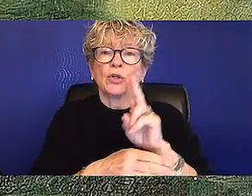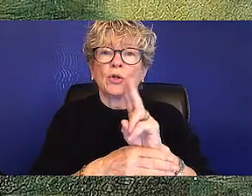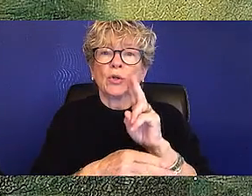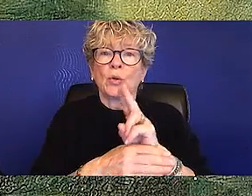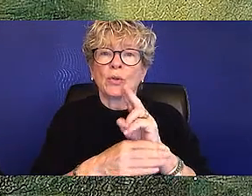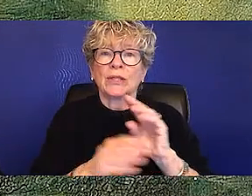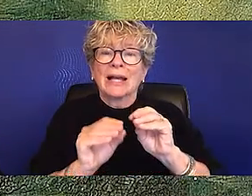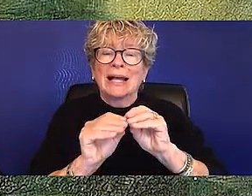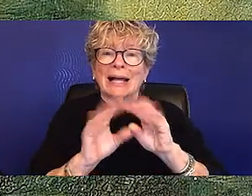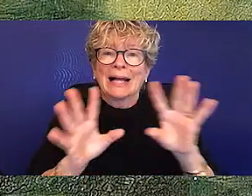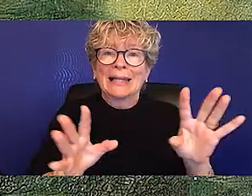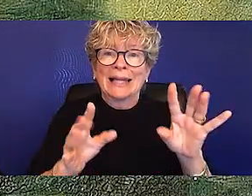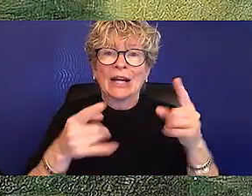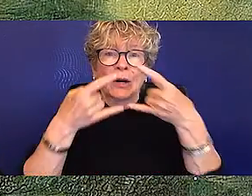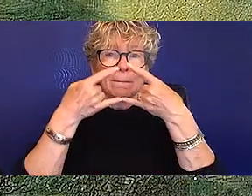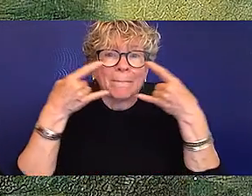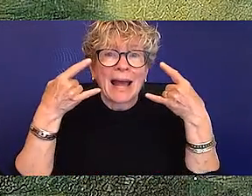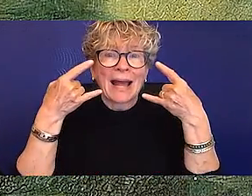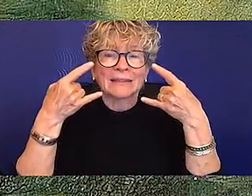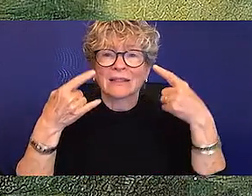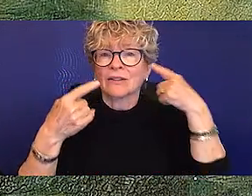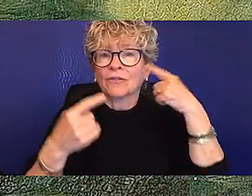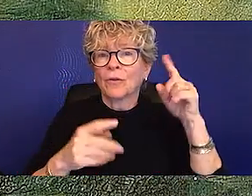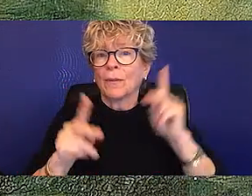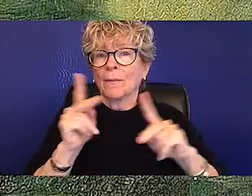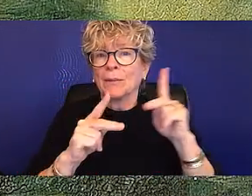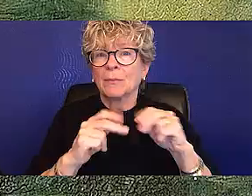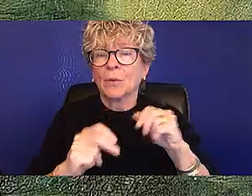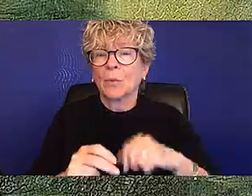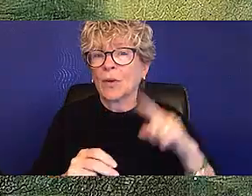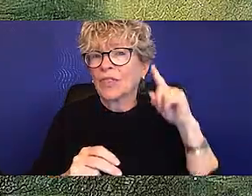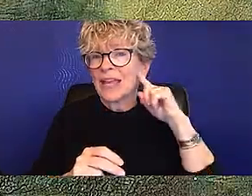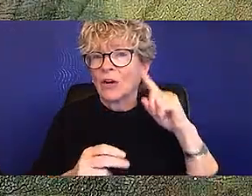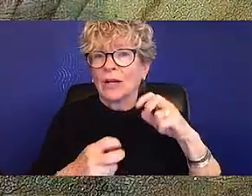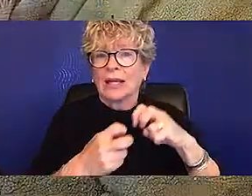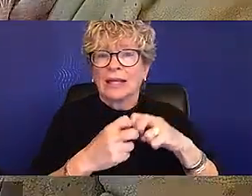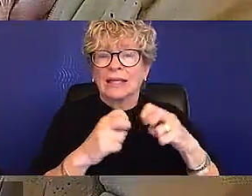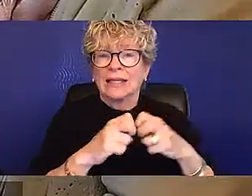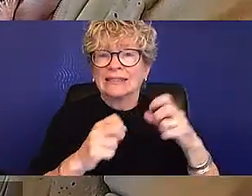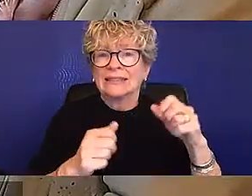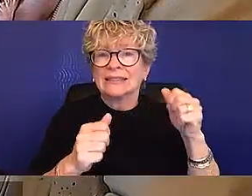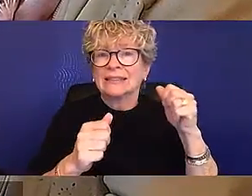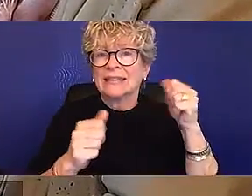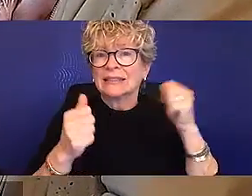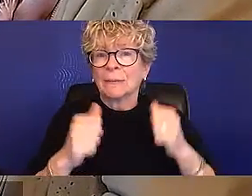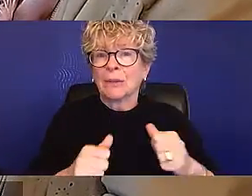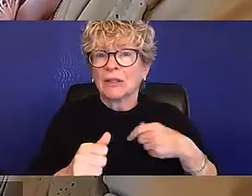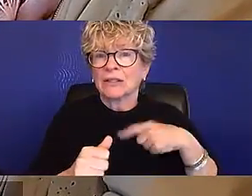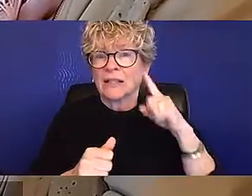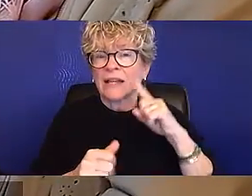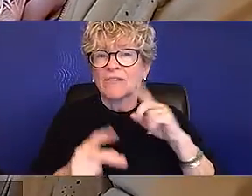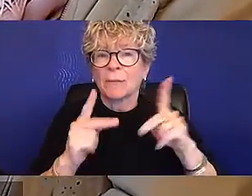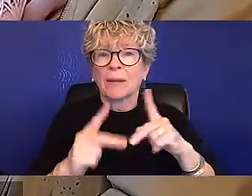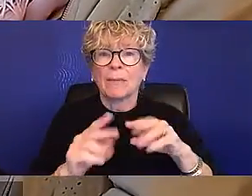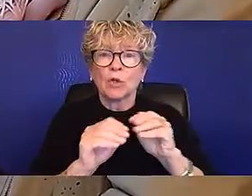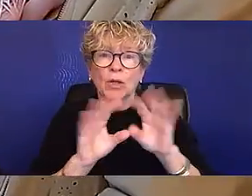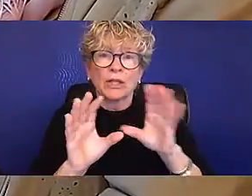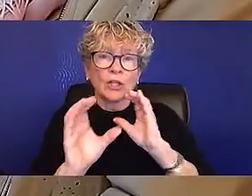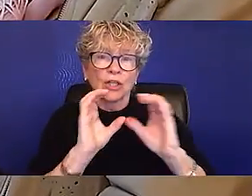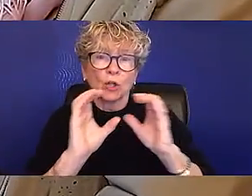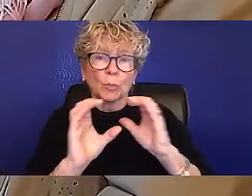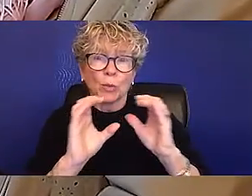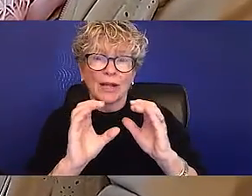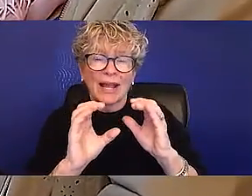encouraging non-vaccinated employees to wear clear, deaf-friendly masks helps individuals with hearing disabilities